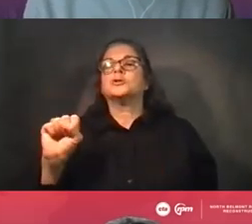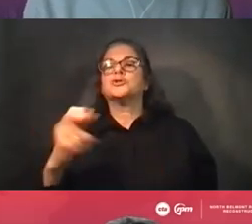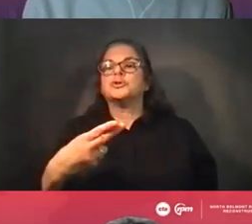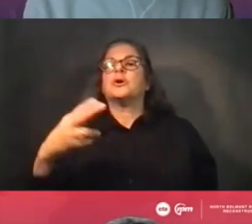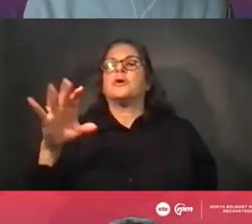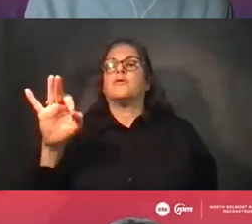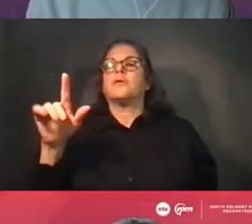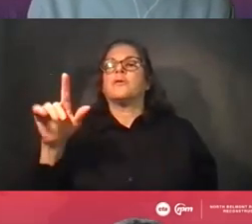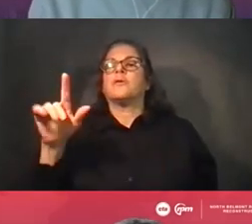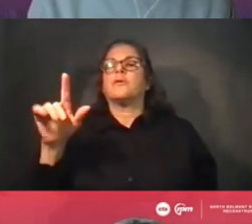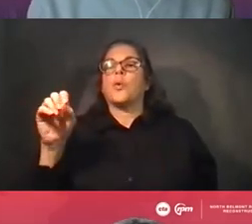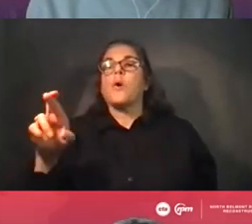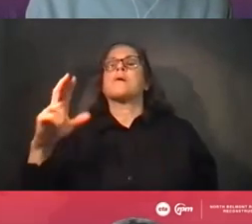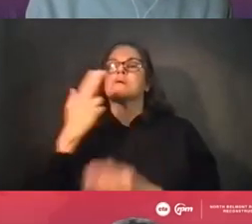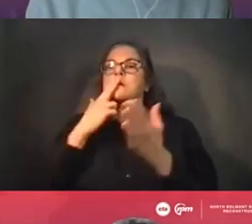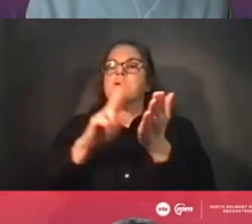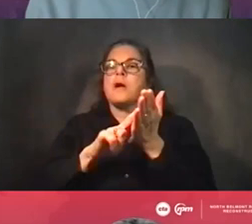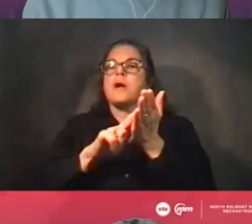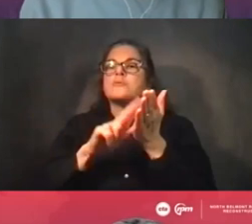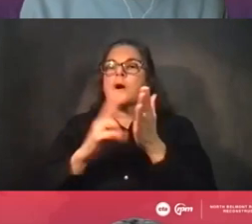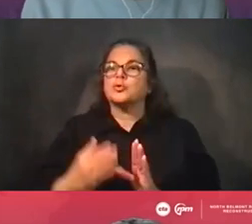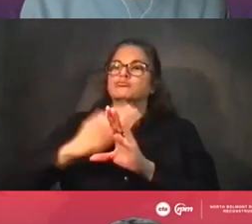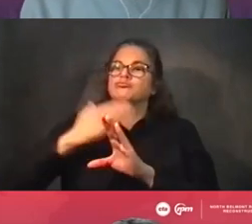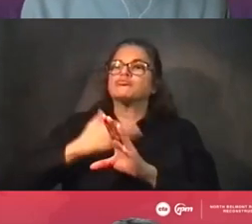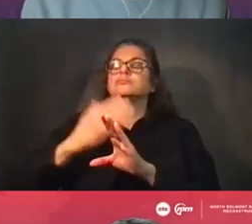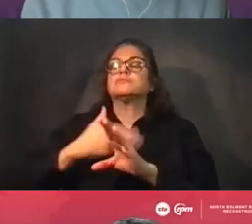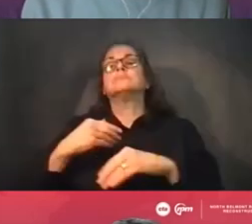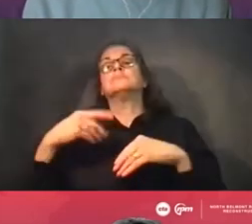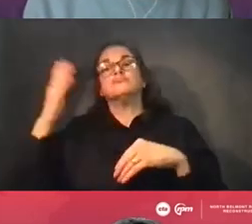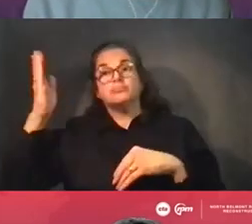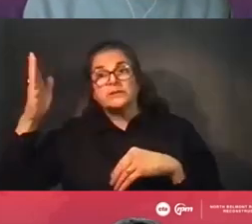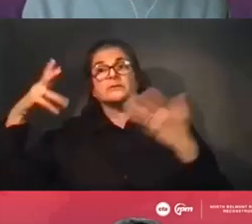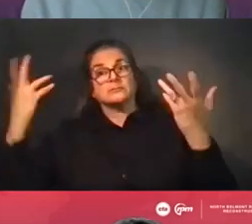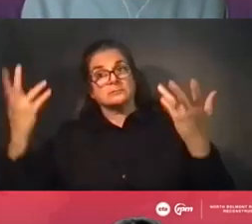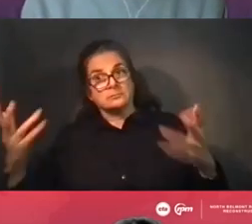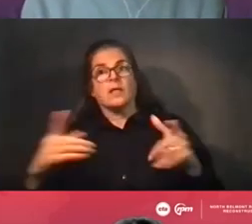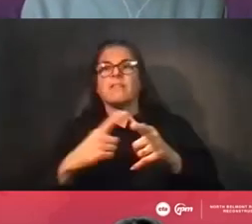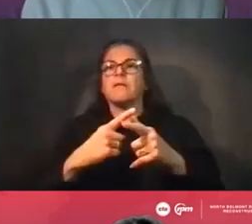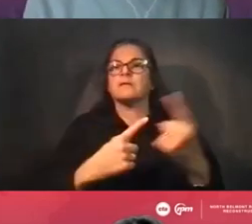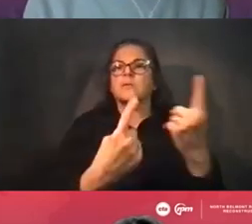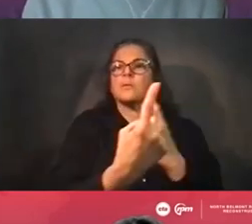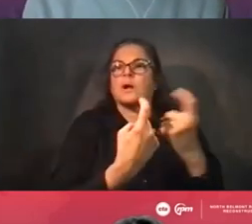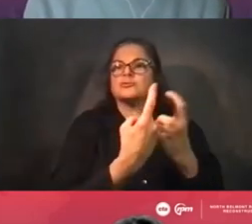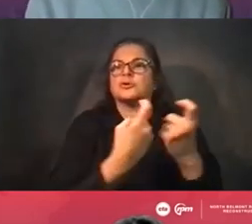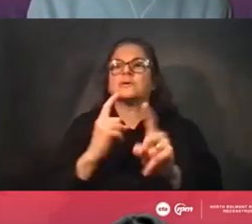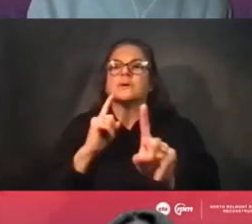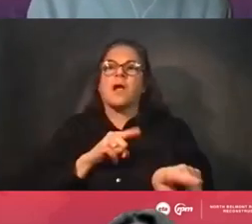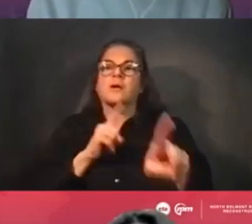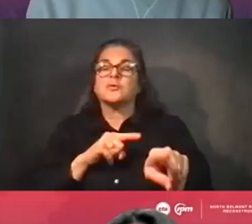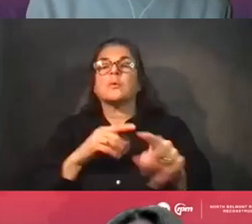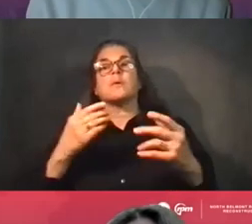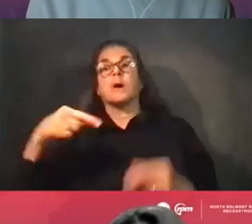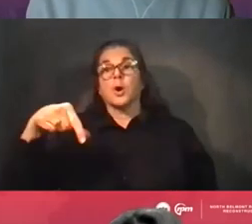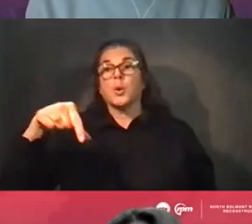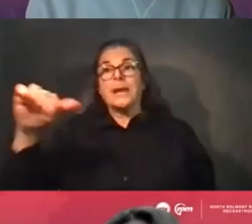And then we will have a question and answer session. For the Q&A session, we've already received some